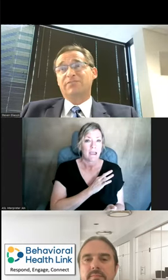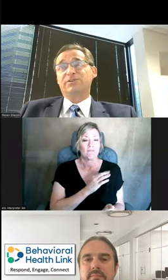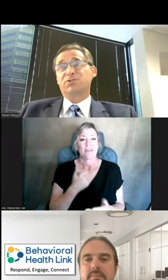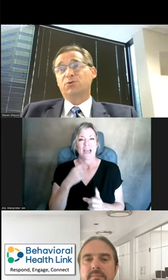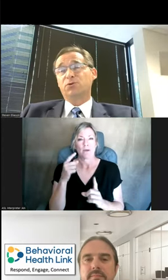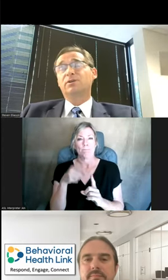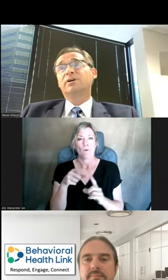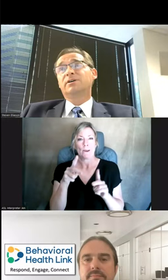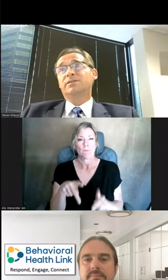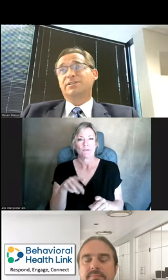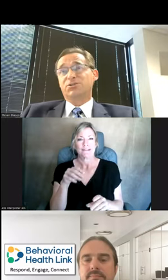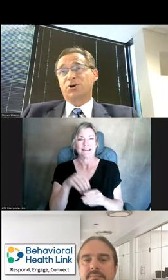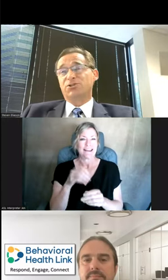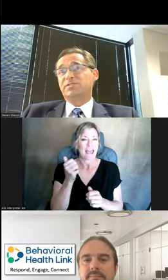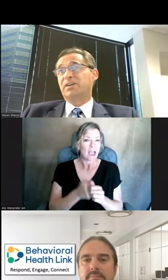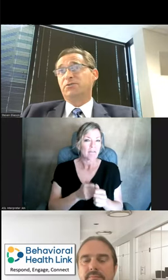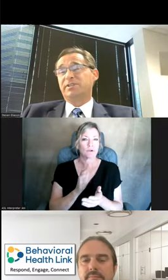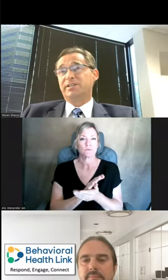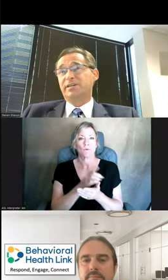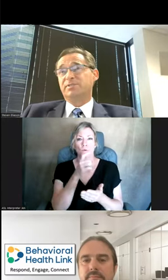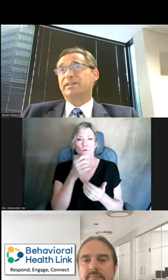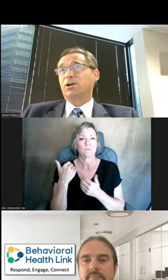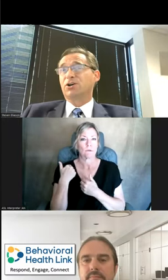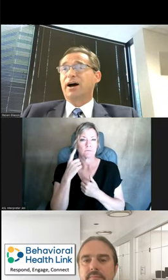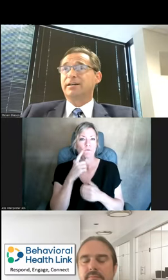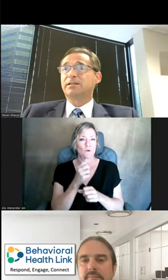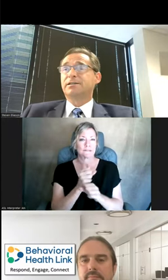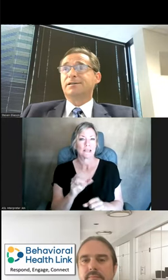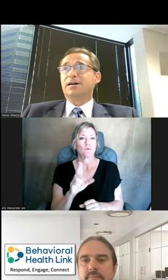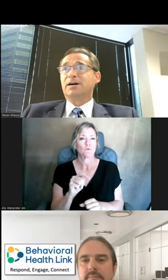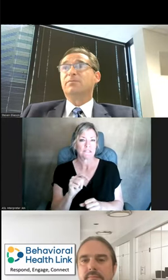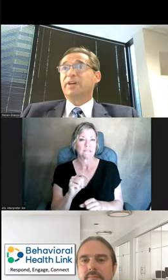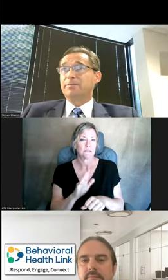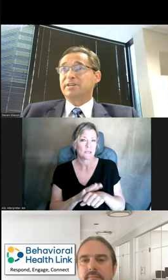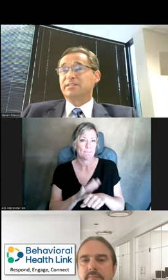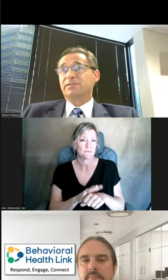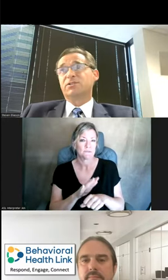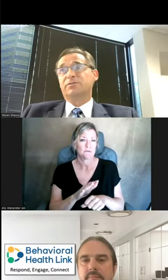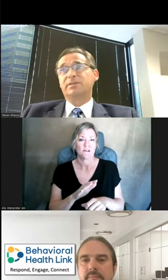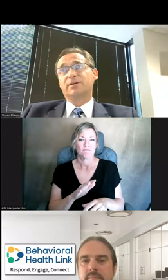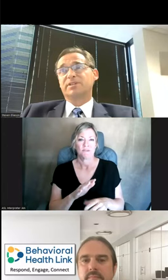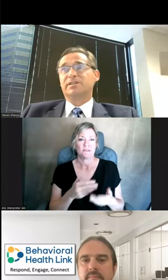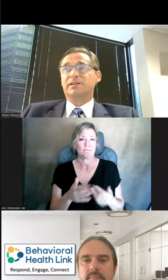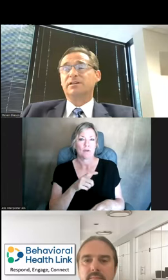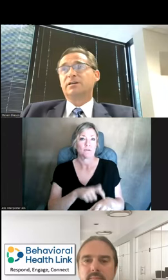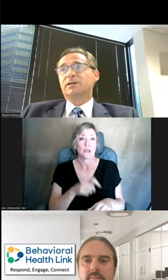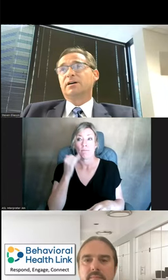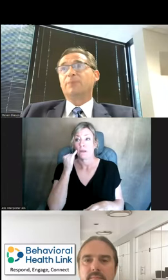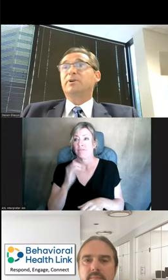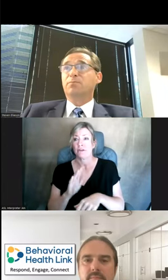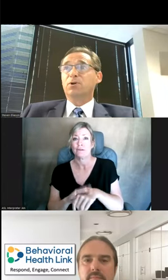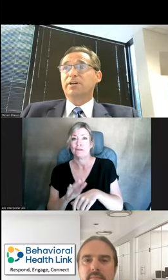person at every school that's in charge of safe UT tips that are not time sensitive. So if a tip comes in that